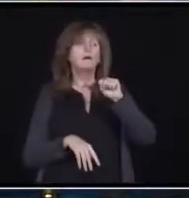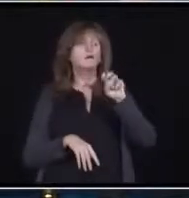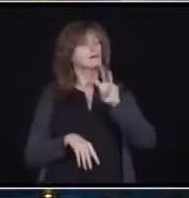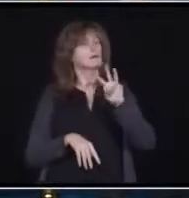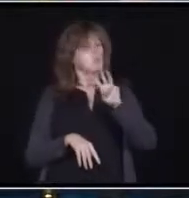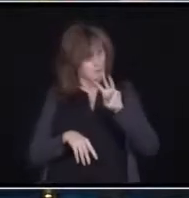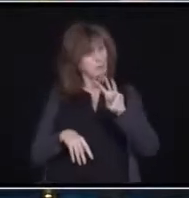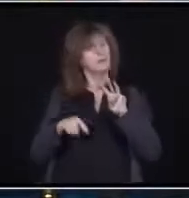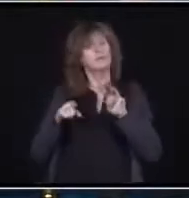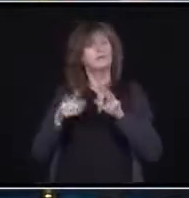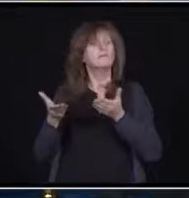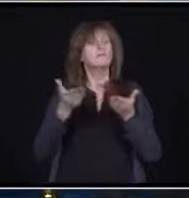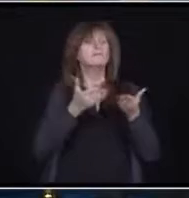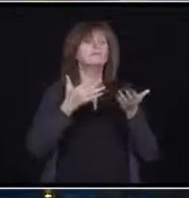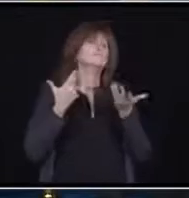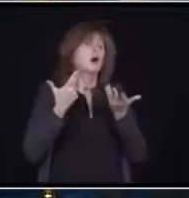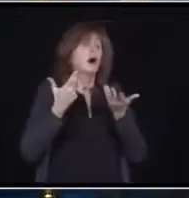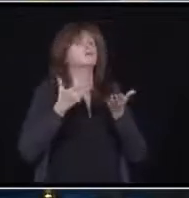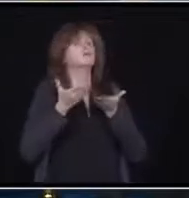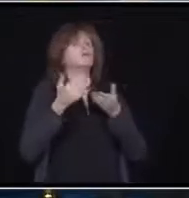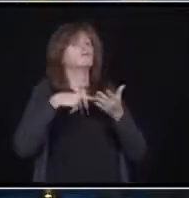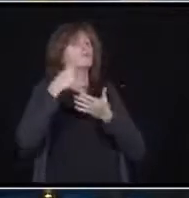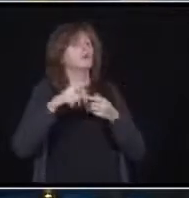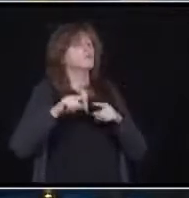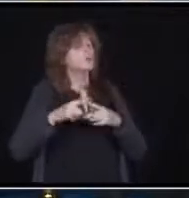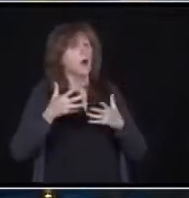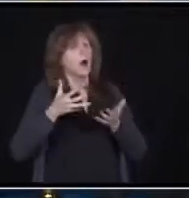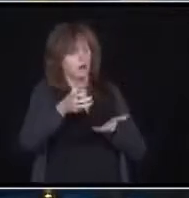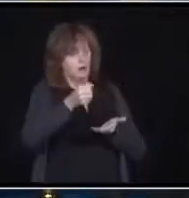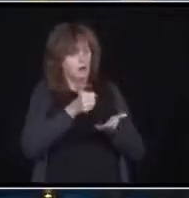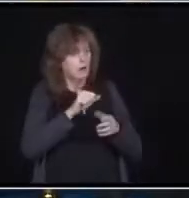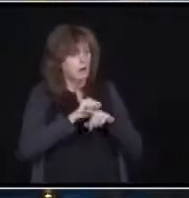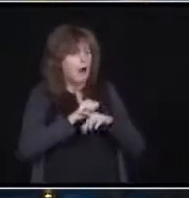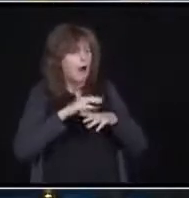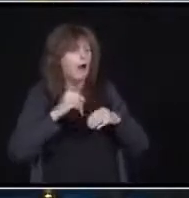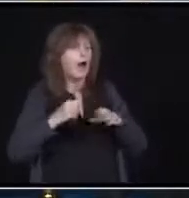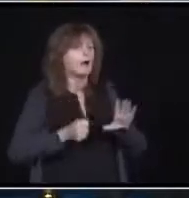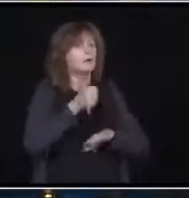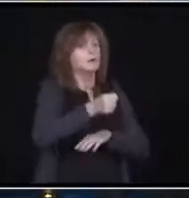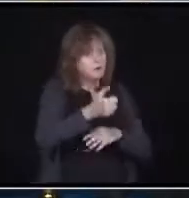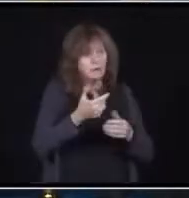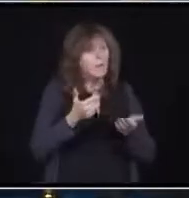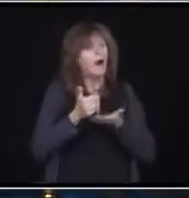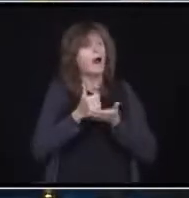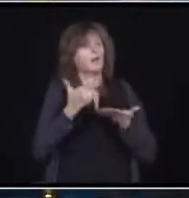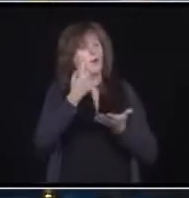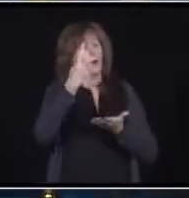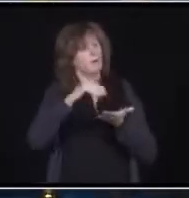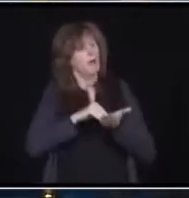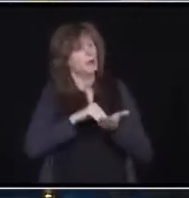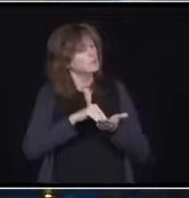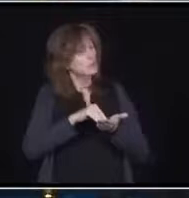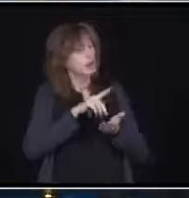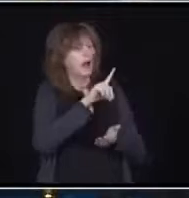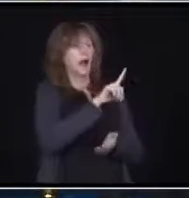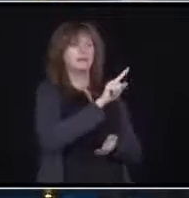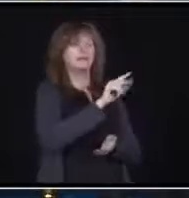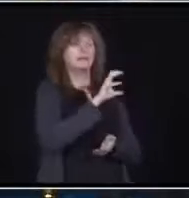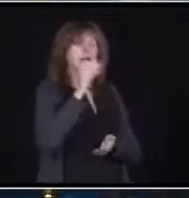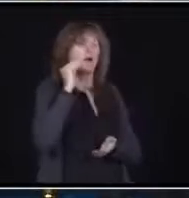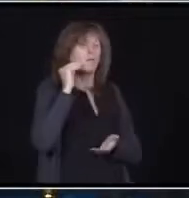recruit and place up to 1,000 new PSWs in long-term care homes by offering them a $5,000